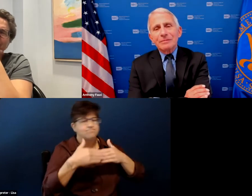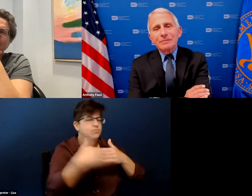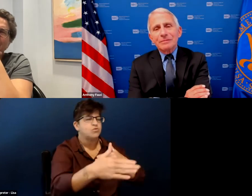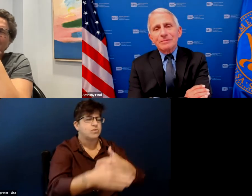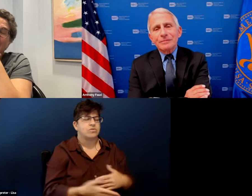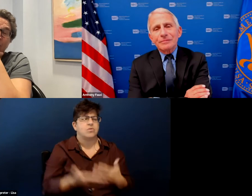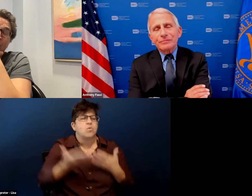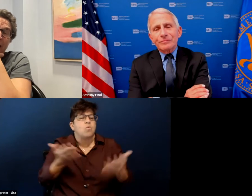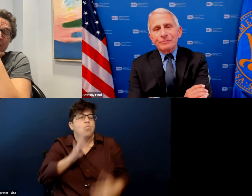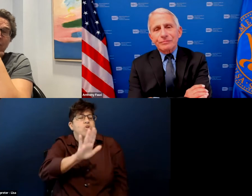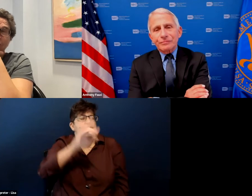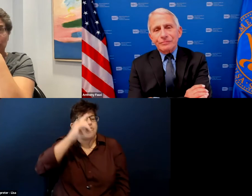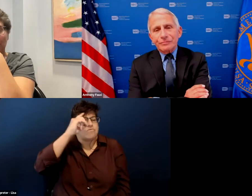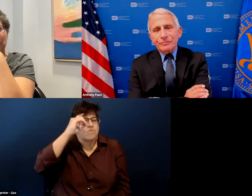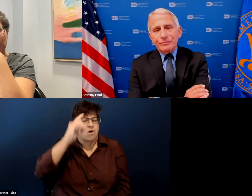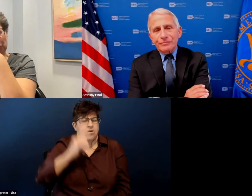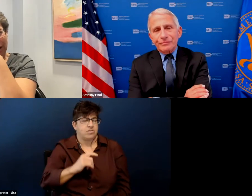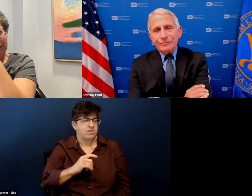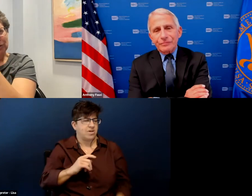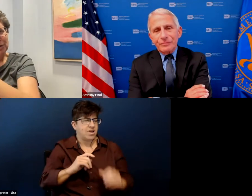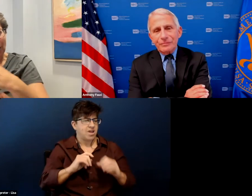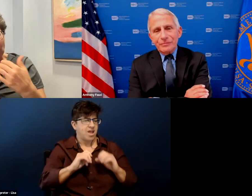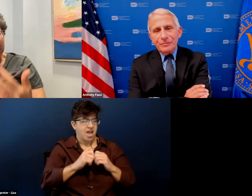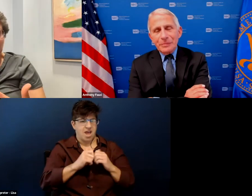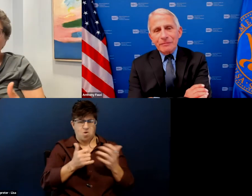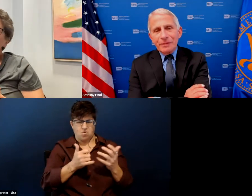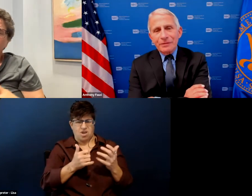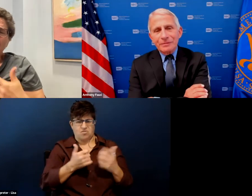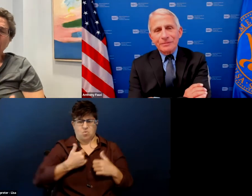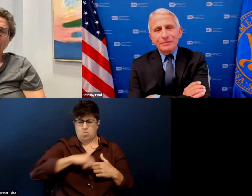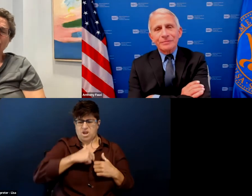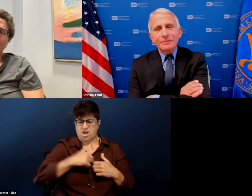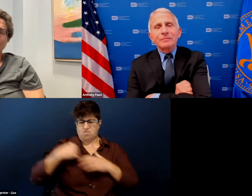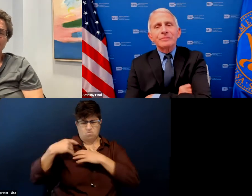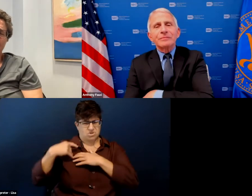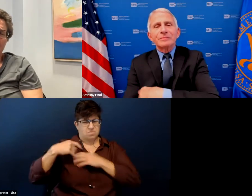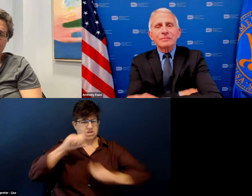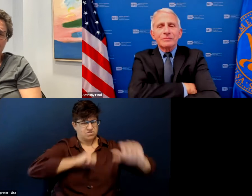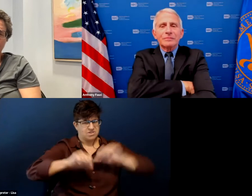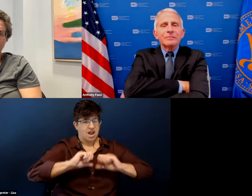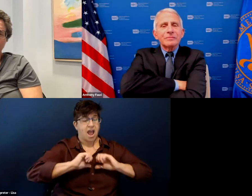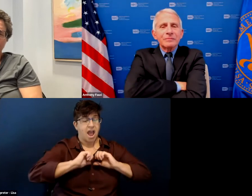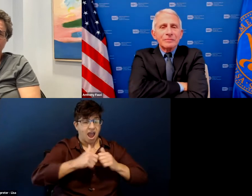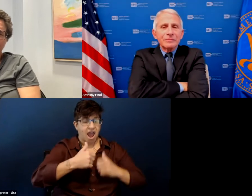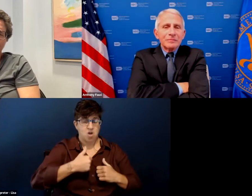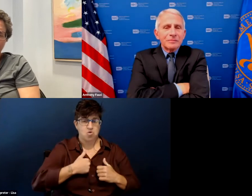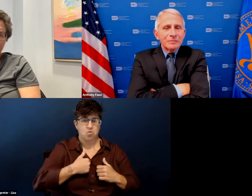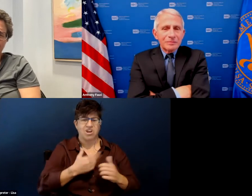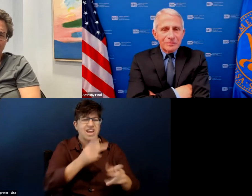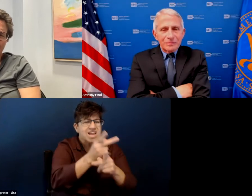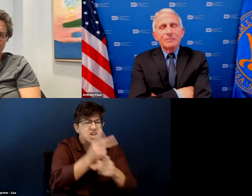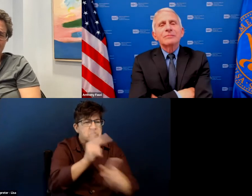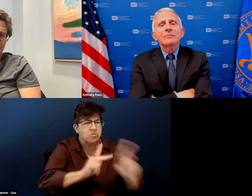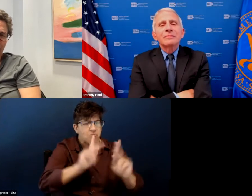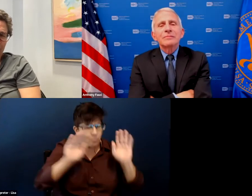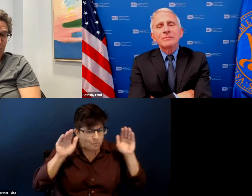how as responsible scientists how we contribute to keeping folks focused